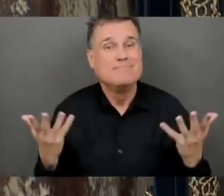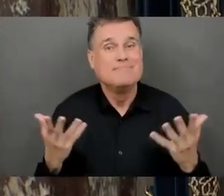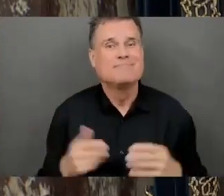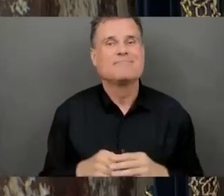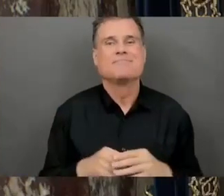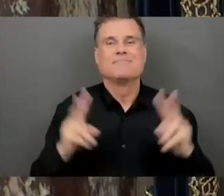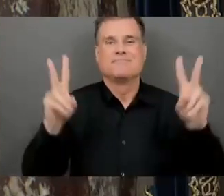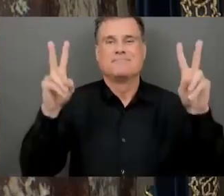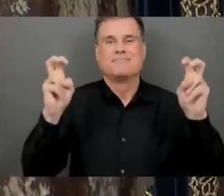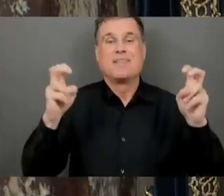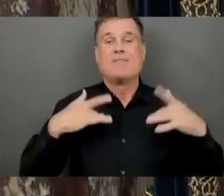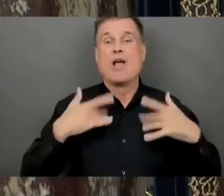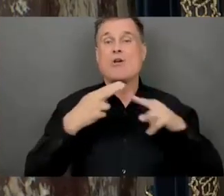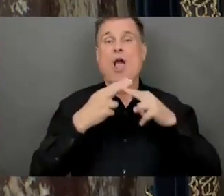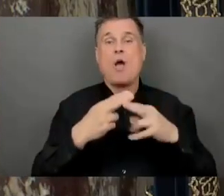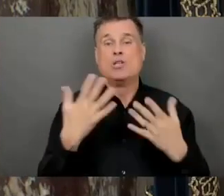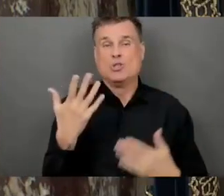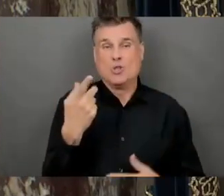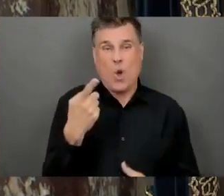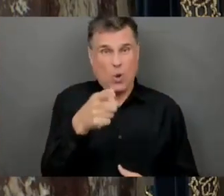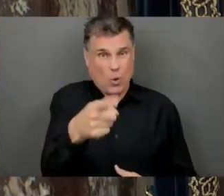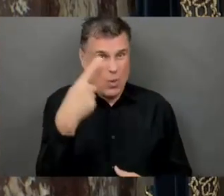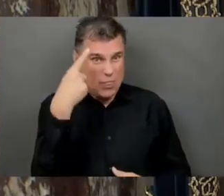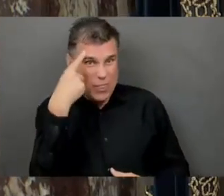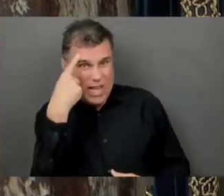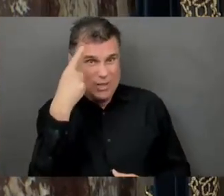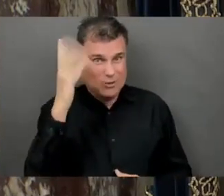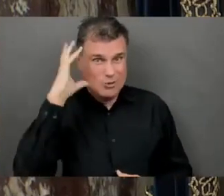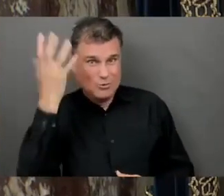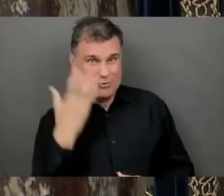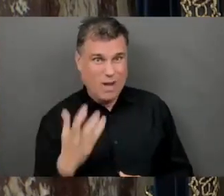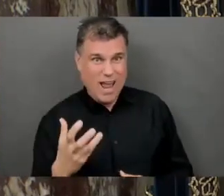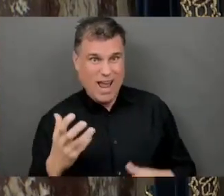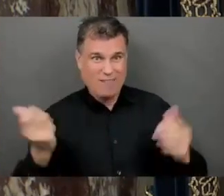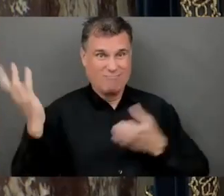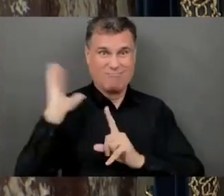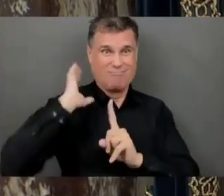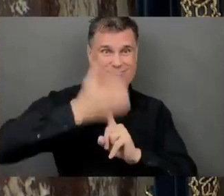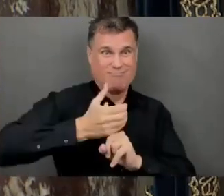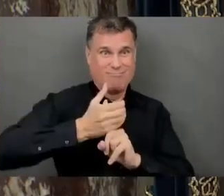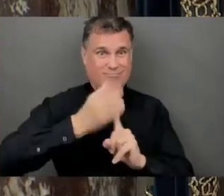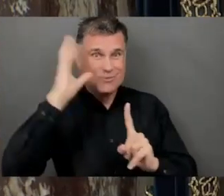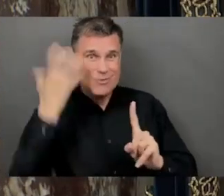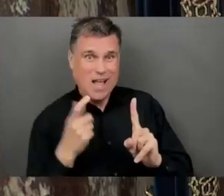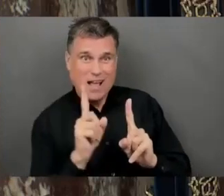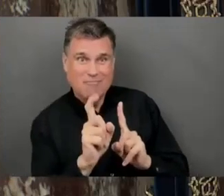a non-political forum to see and find out if they can drag this Saturday.